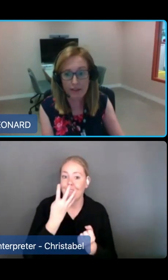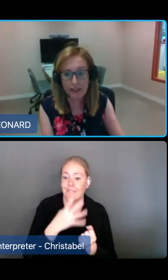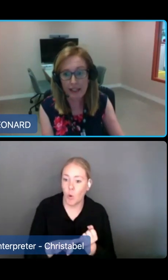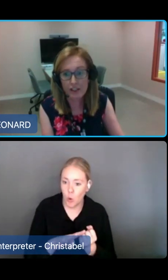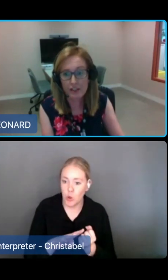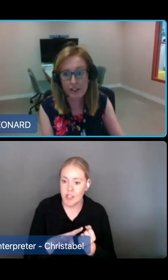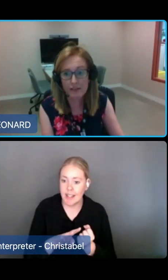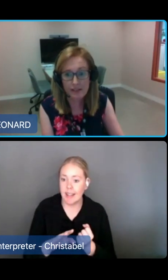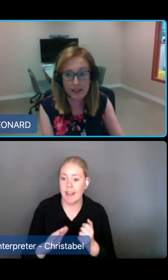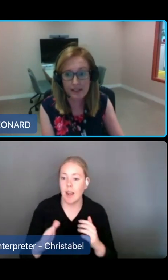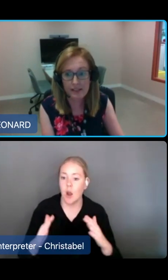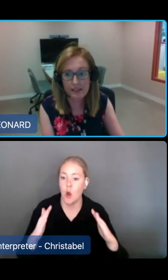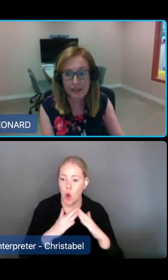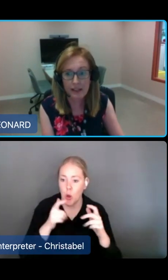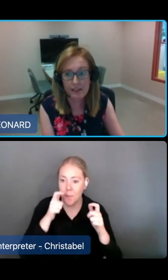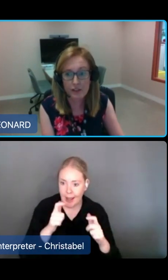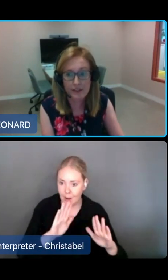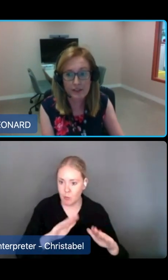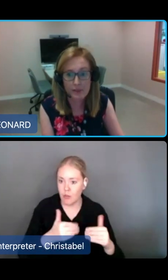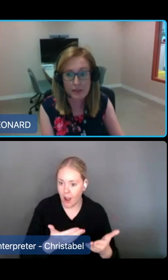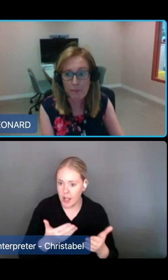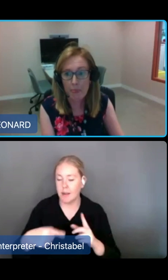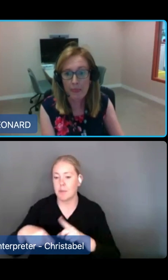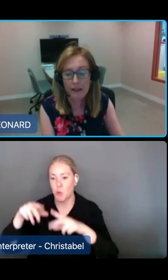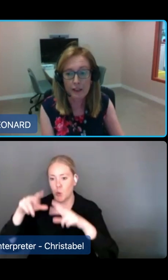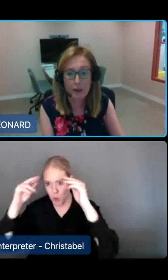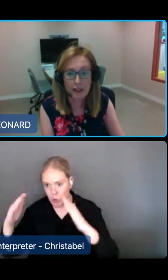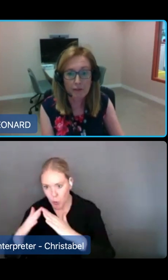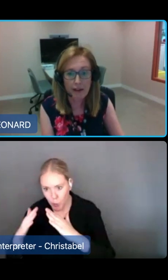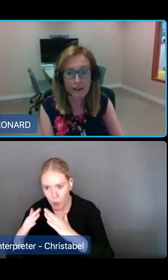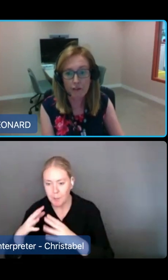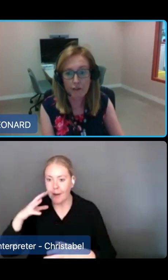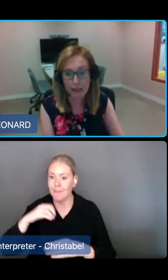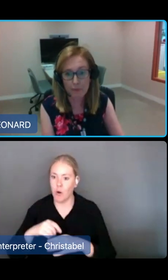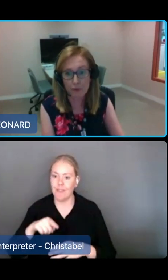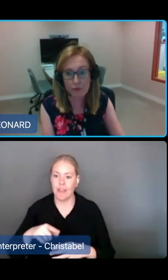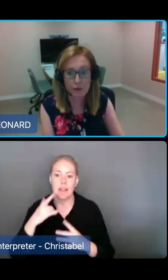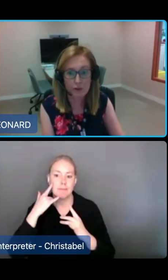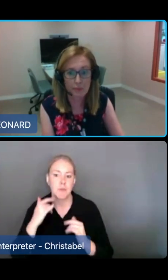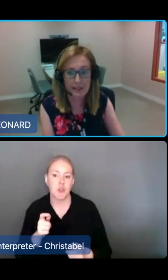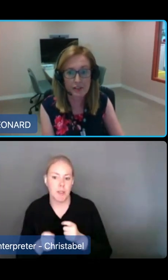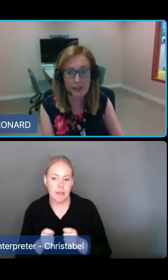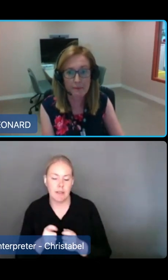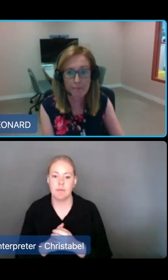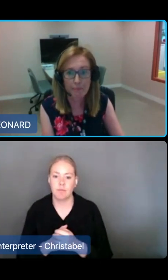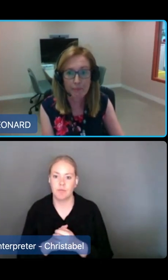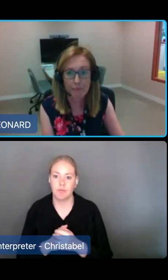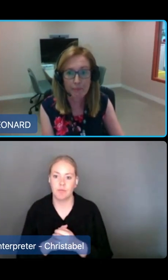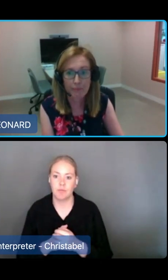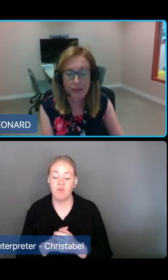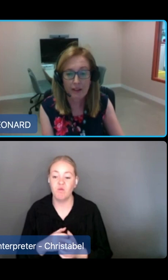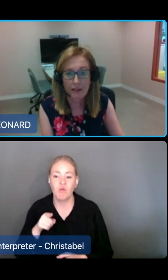geographic locations, sizes and service types. And the pilot ran from April to October this year.